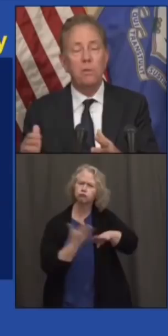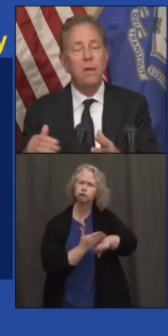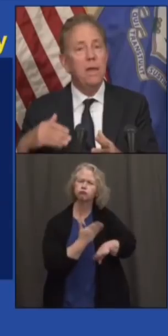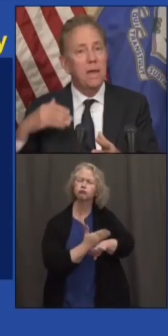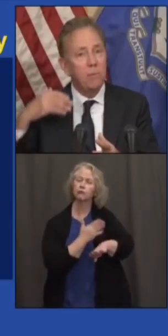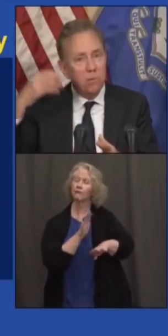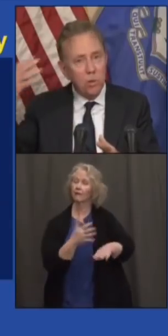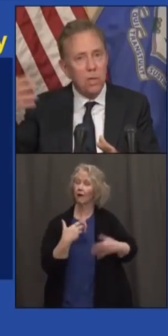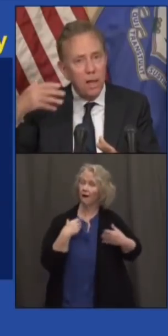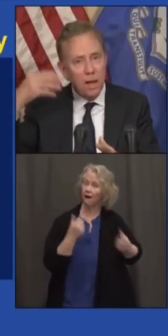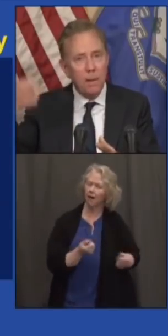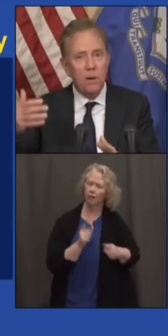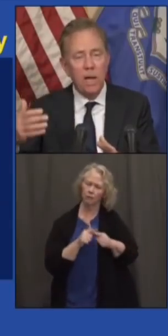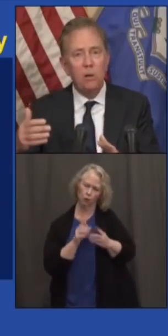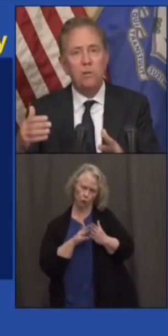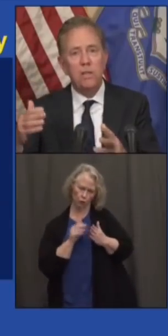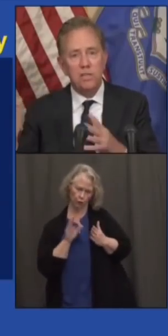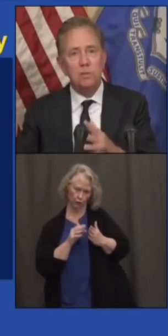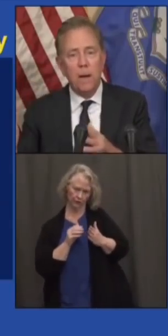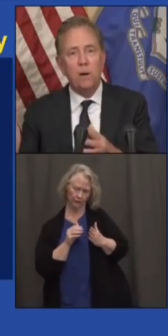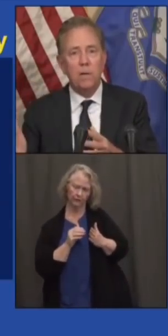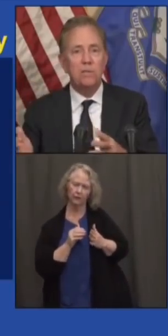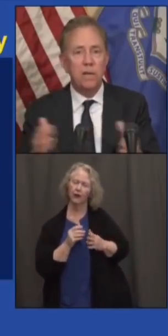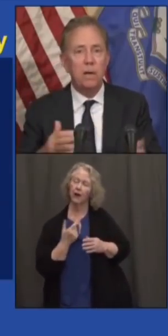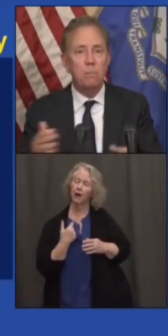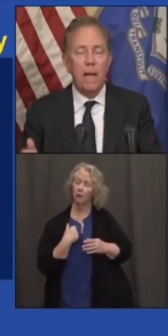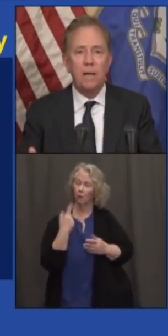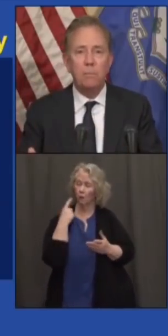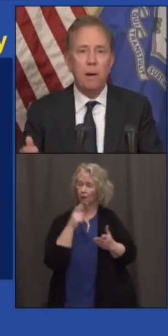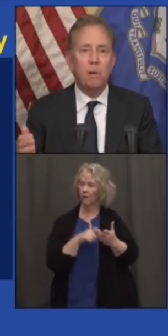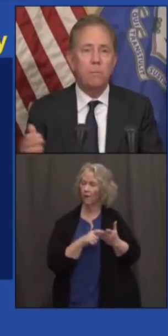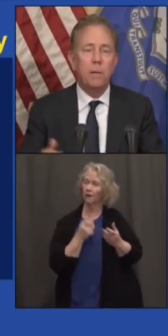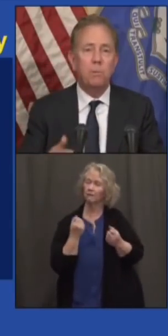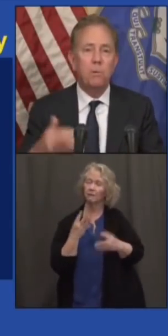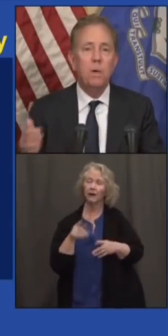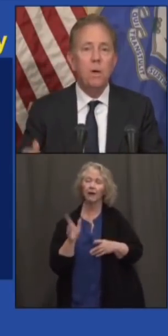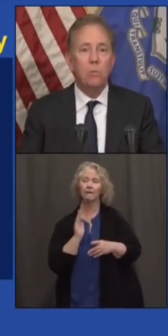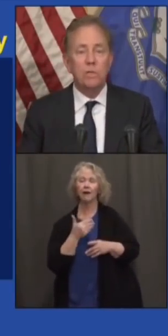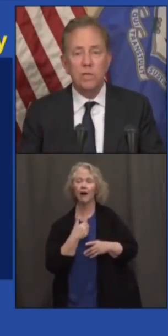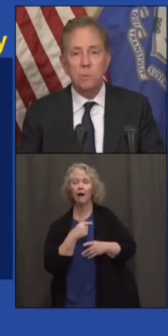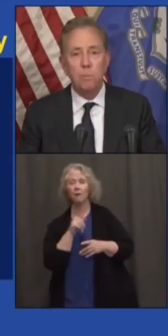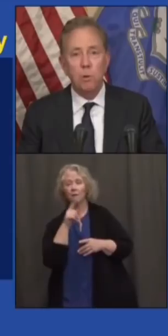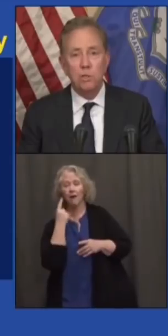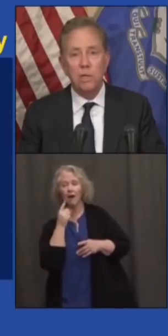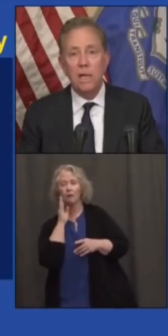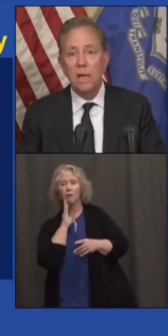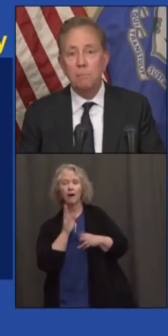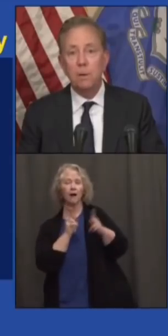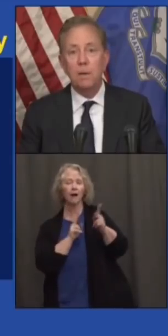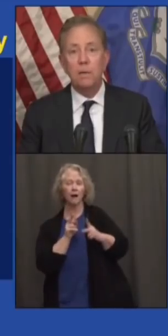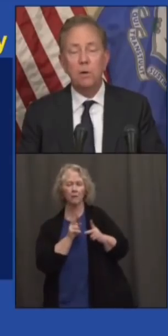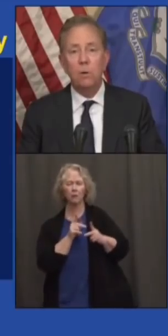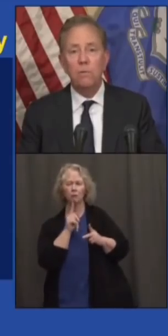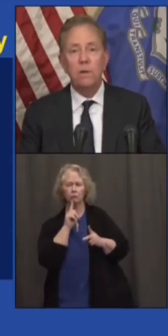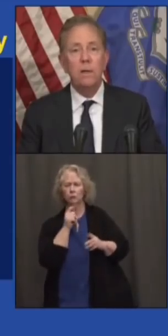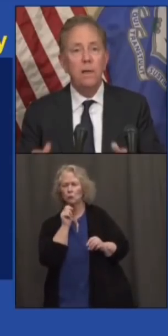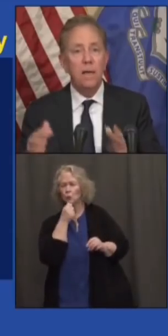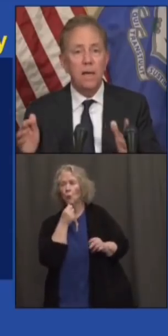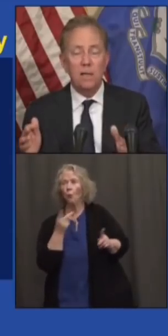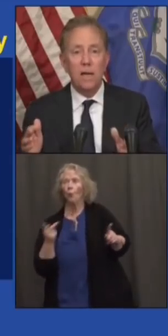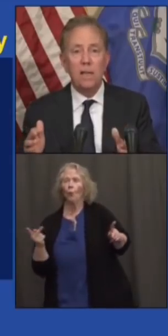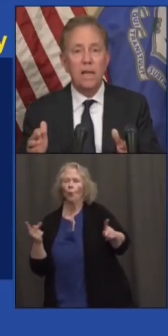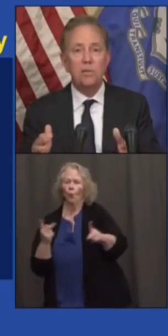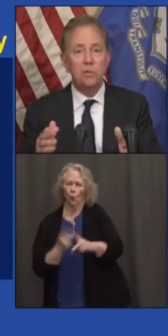of health. And we've learned a lot about health disparities and how black and brown people were disproportionately hit by COVID.